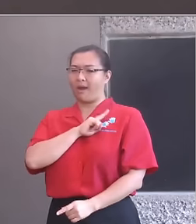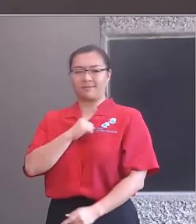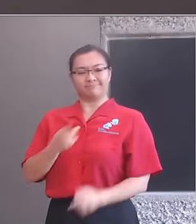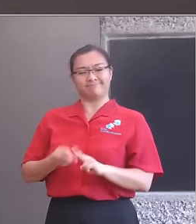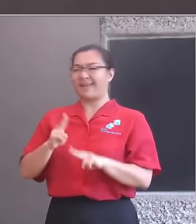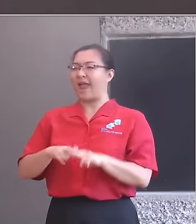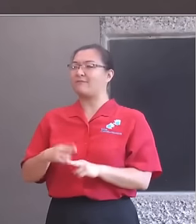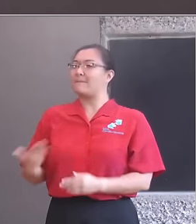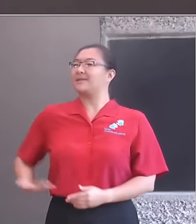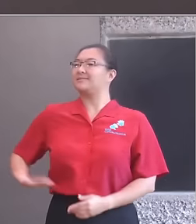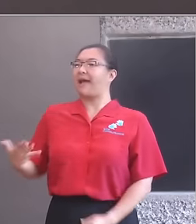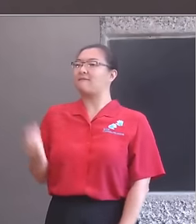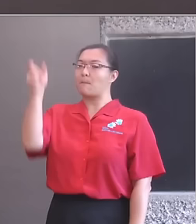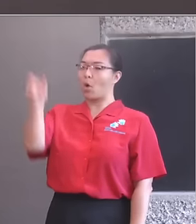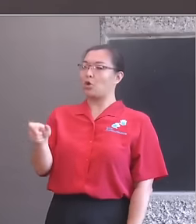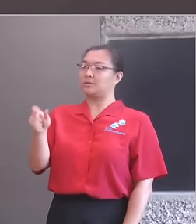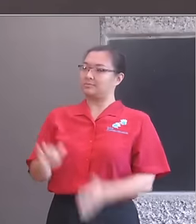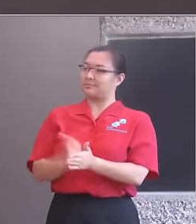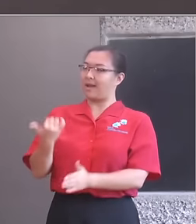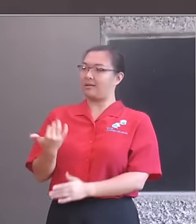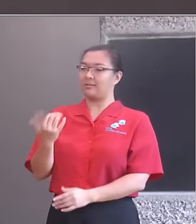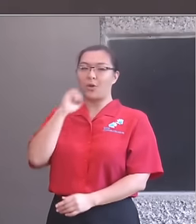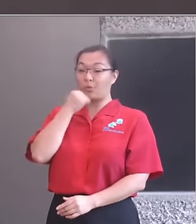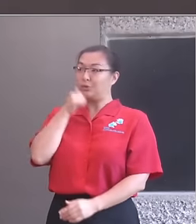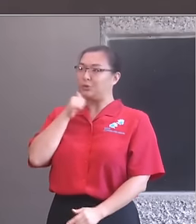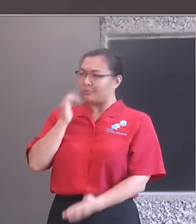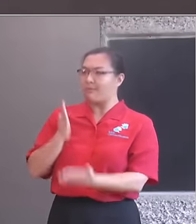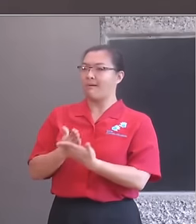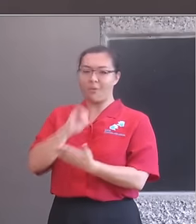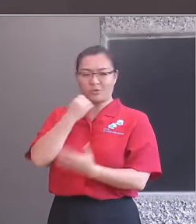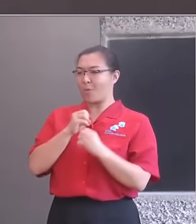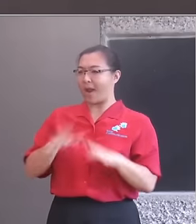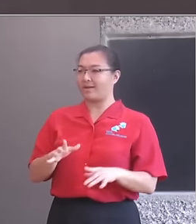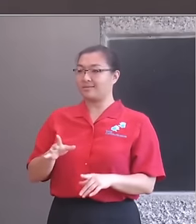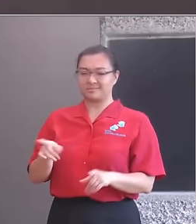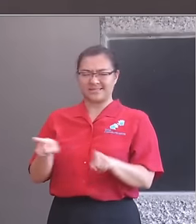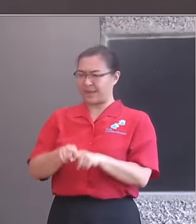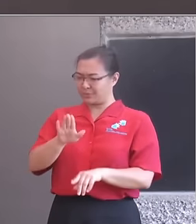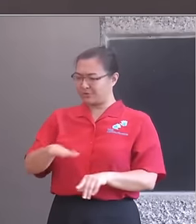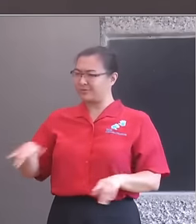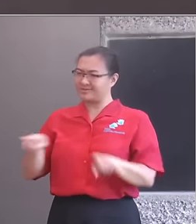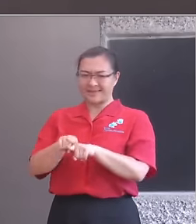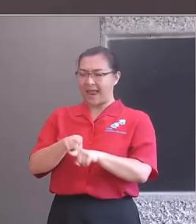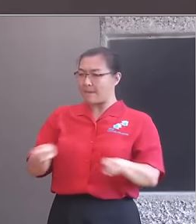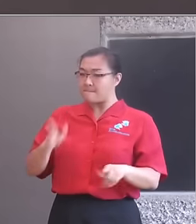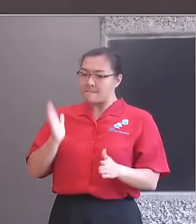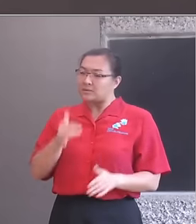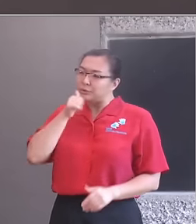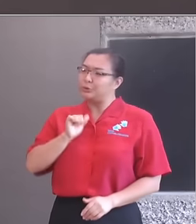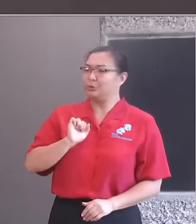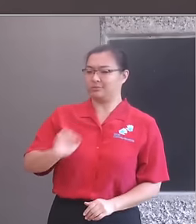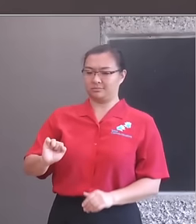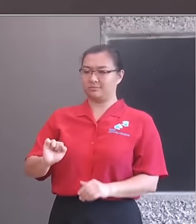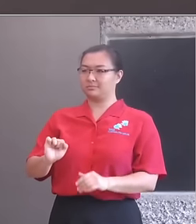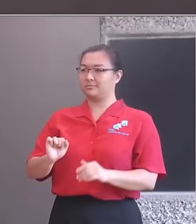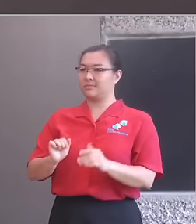main asset. The cultural education challenge is about changing this in a meaningful, lasting way, by